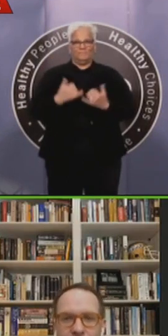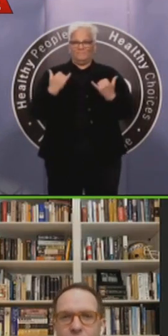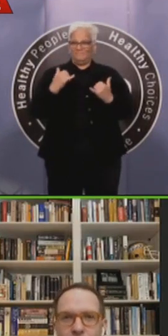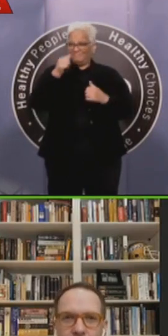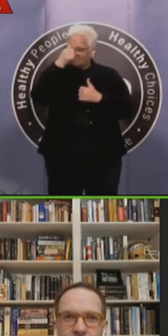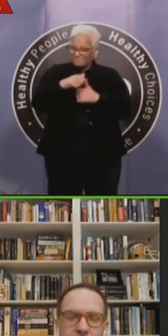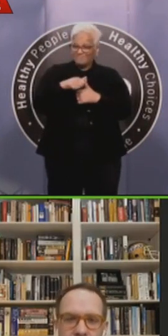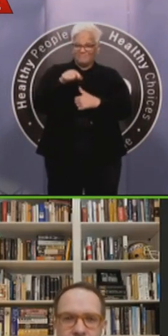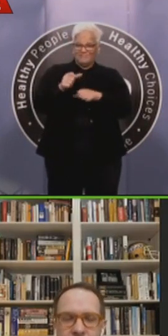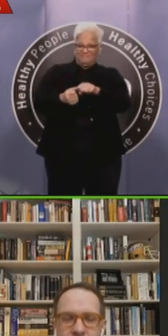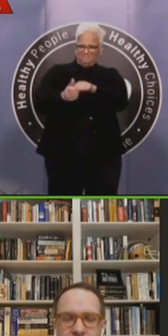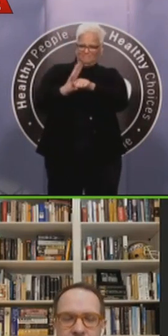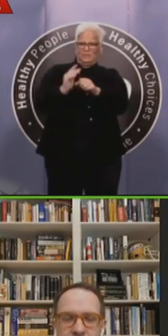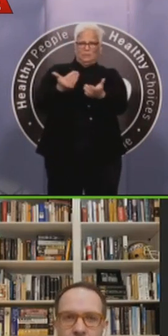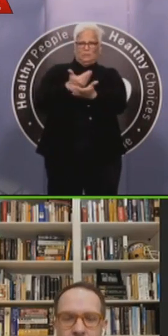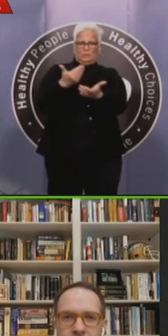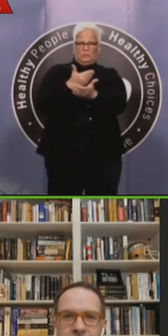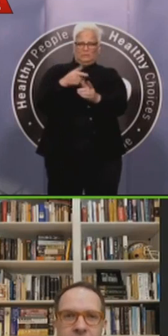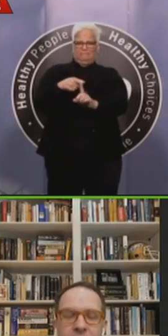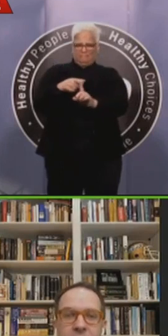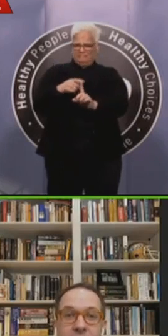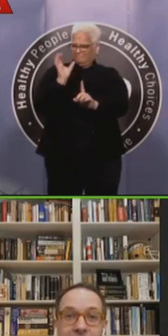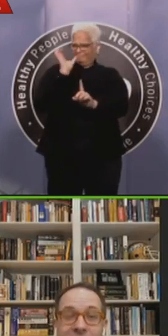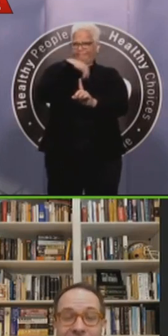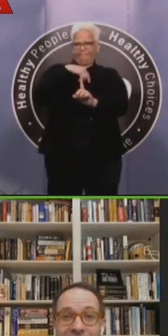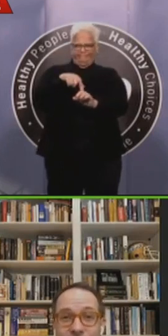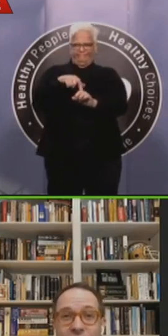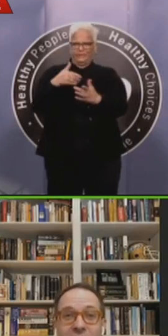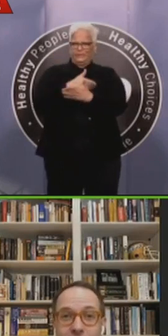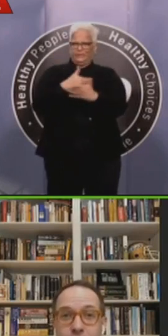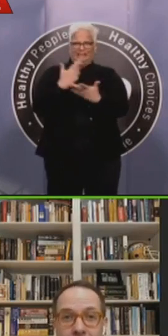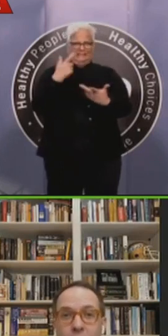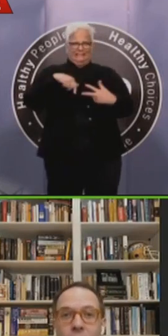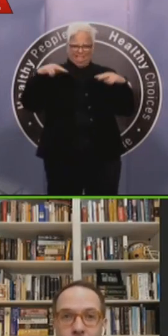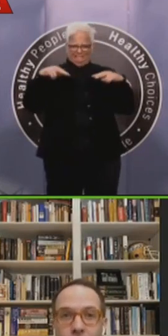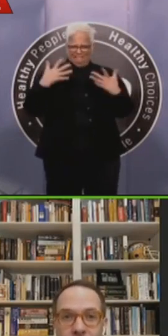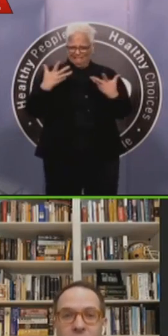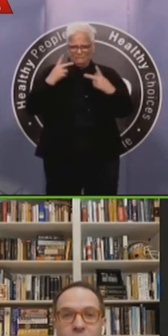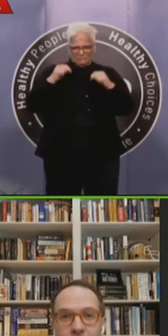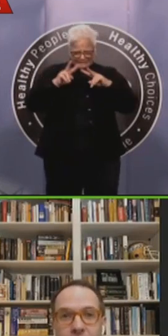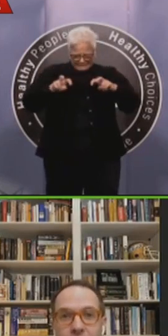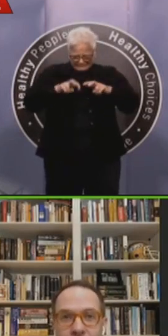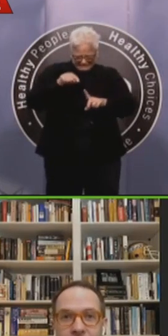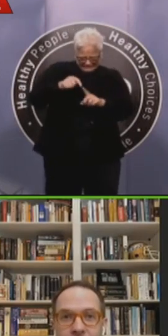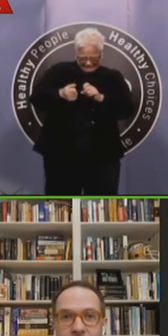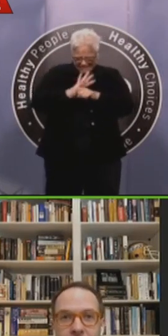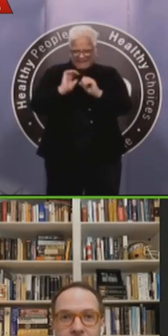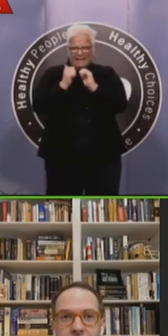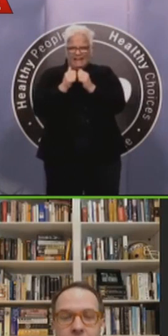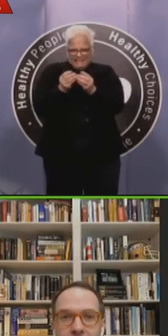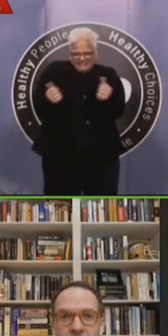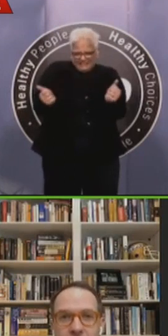that flow through your hospital system over a longer period of time. Instead of getting a giant spike all at once early on,